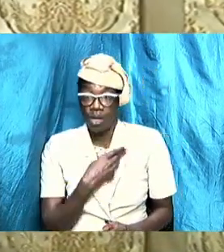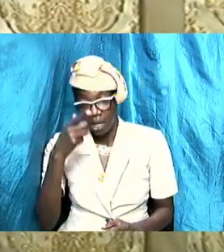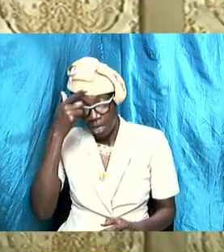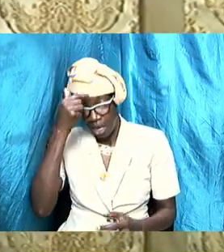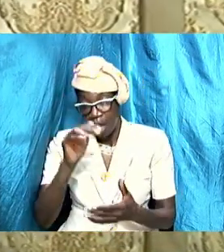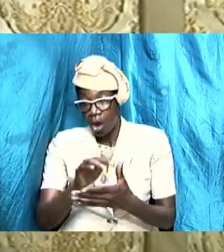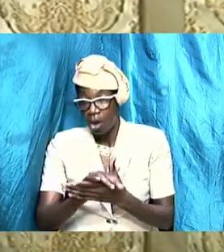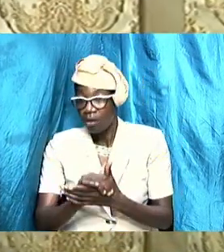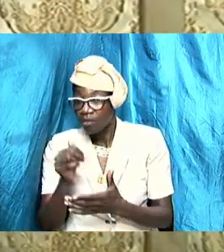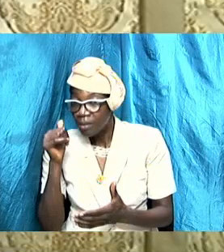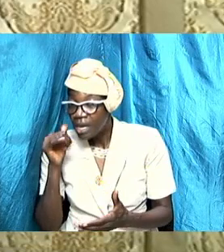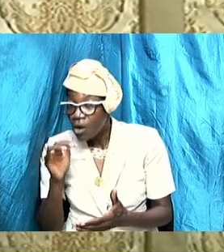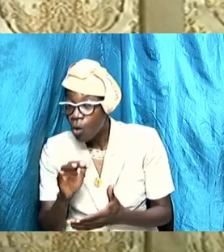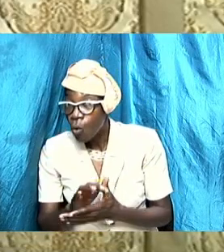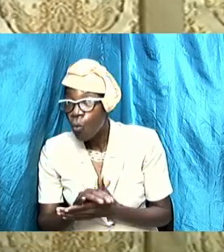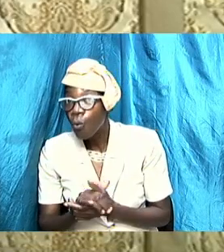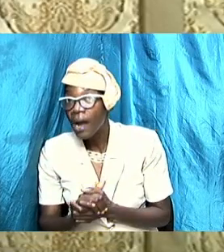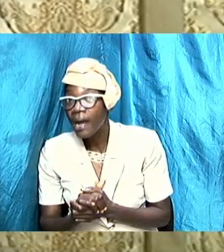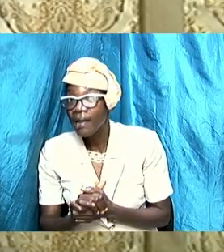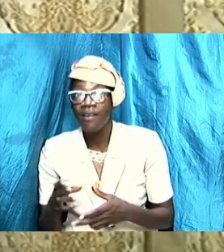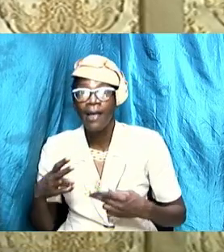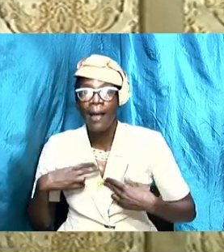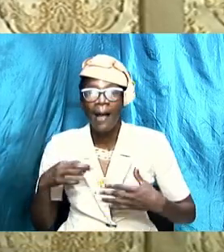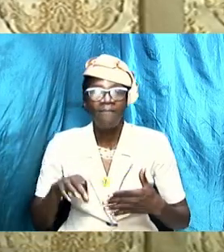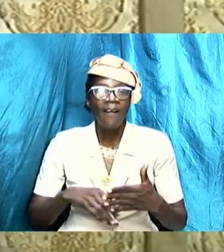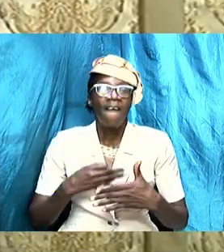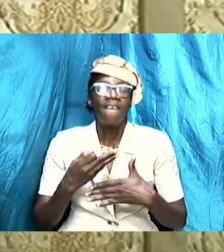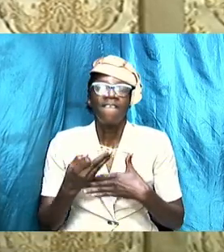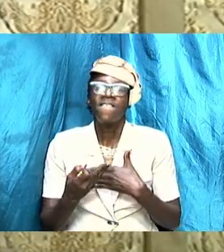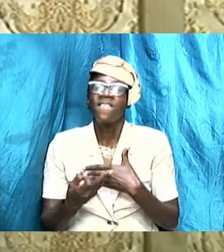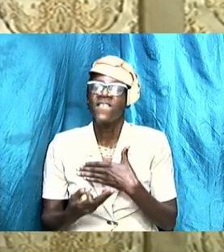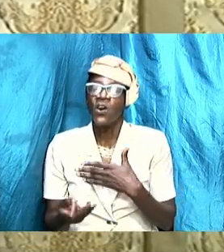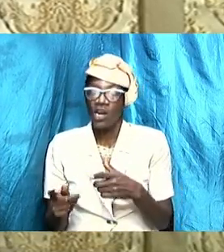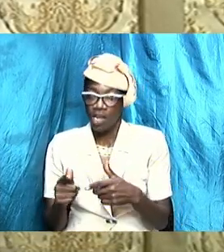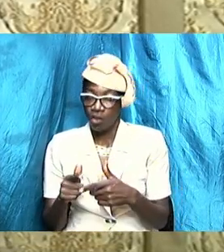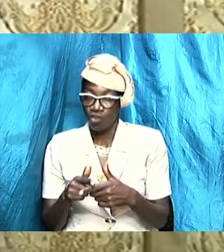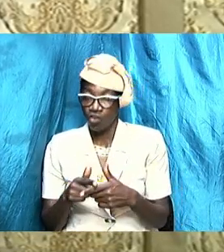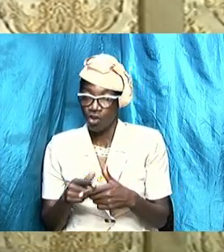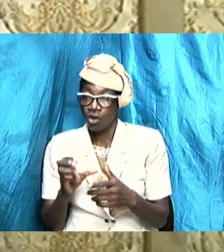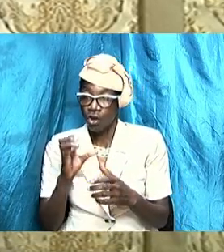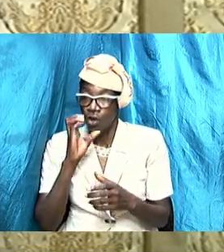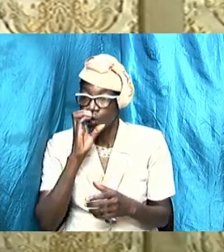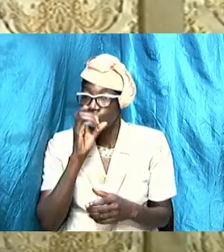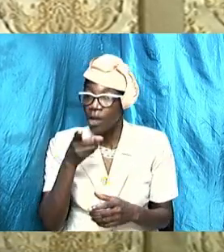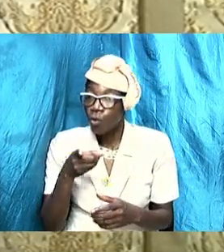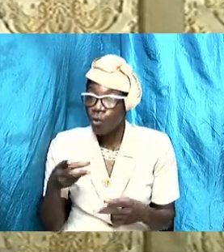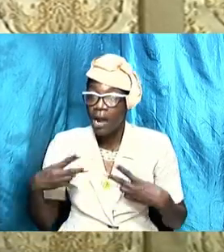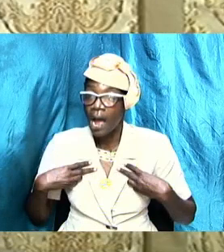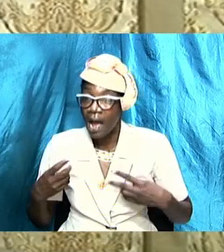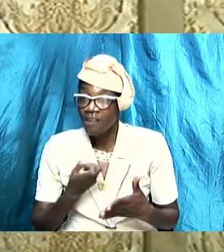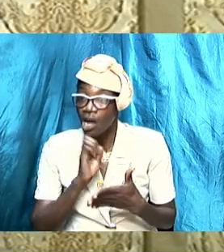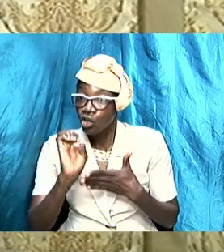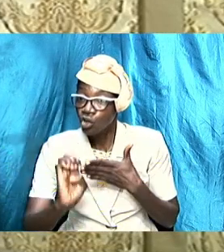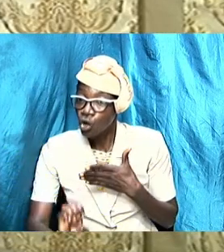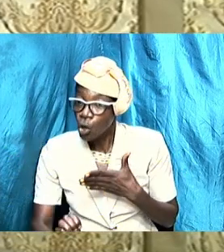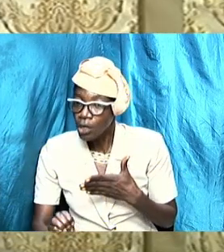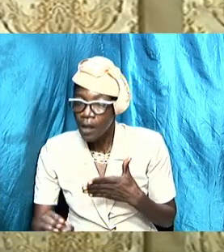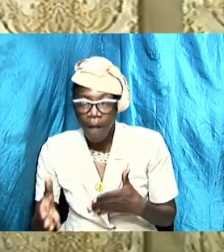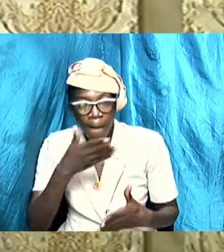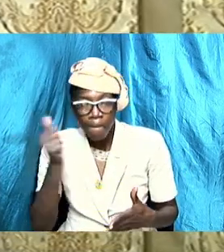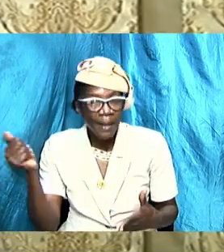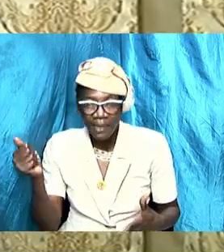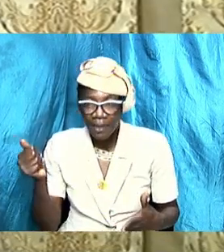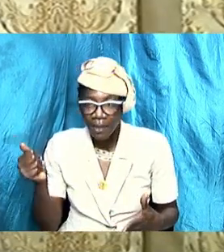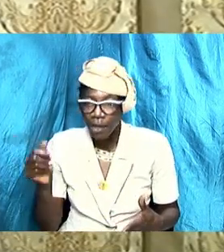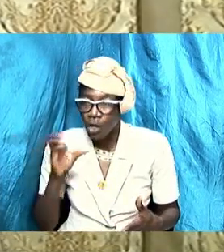as a wife have fallen short where we could have done better where we could have handled the situation a